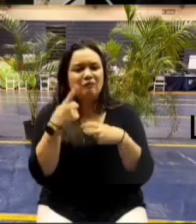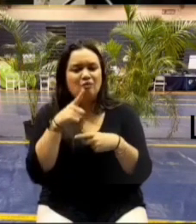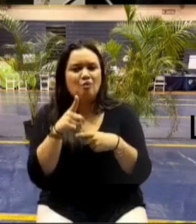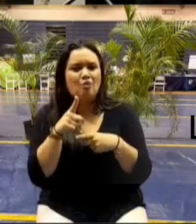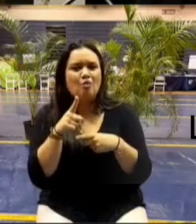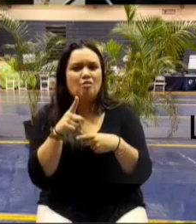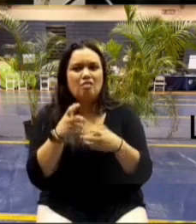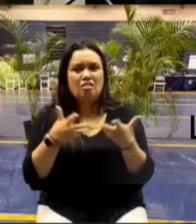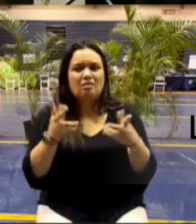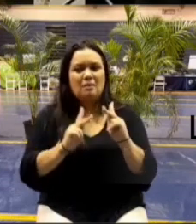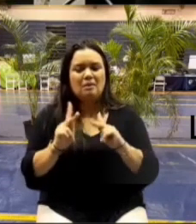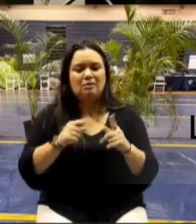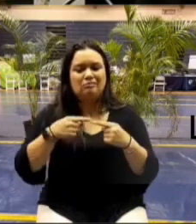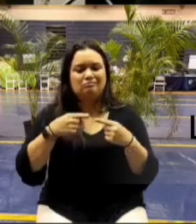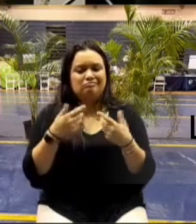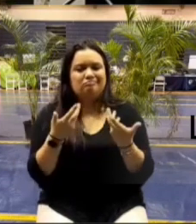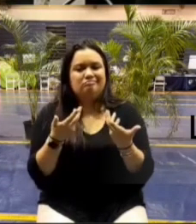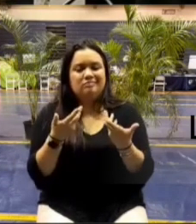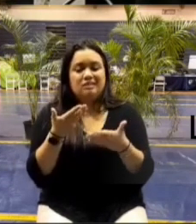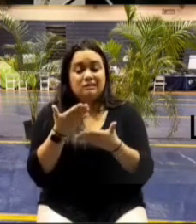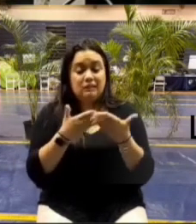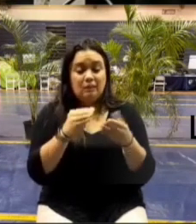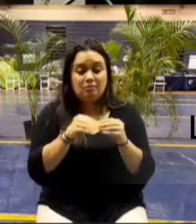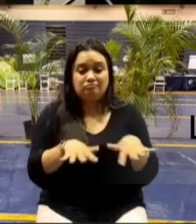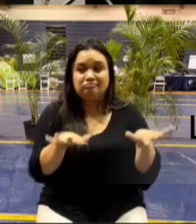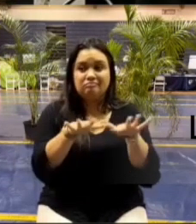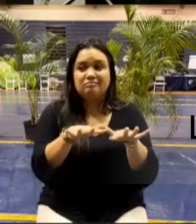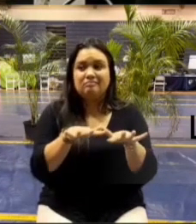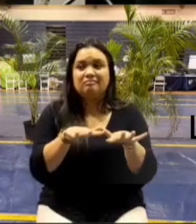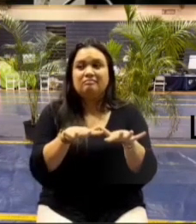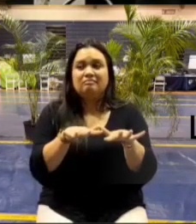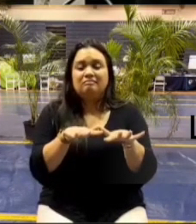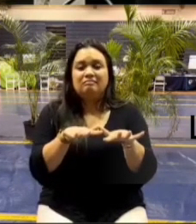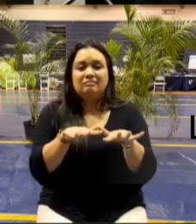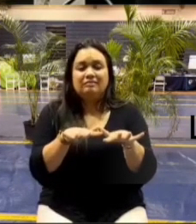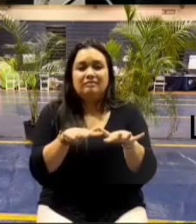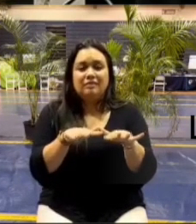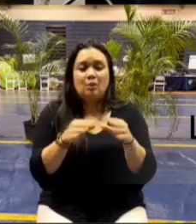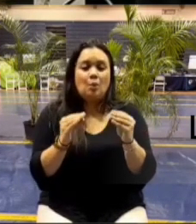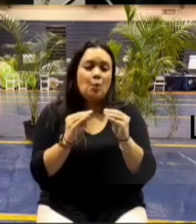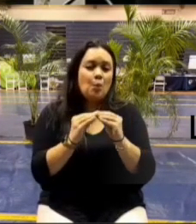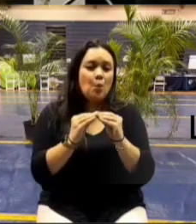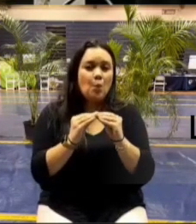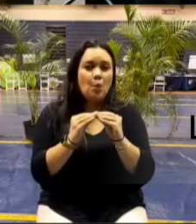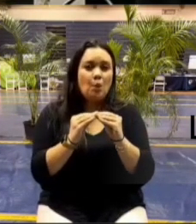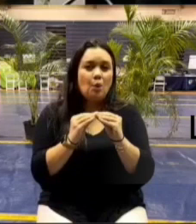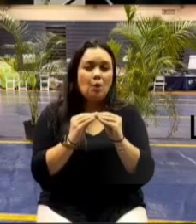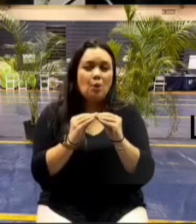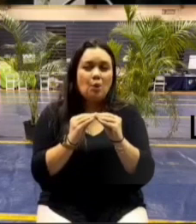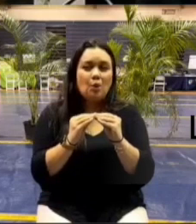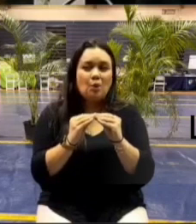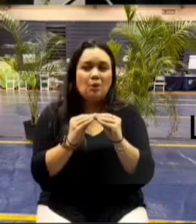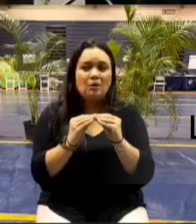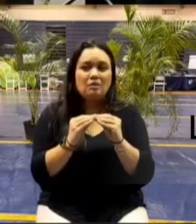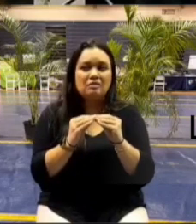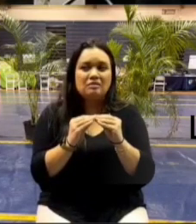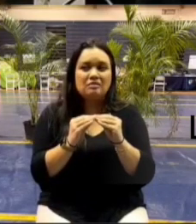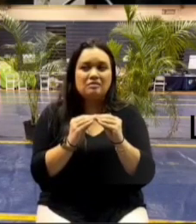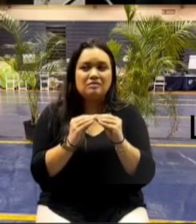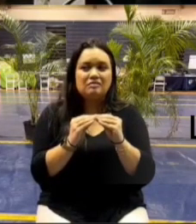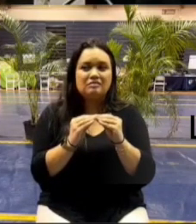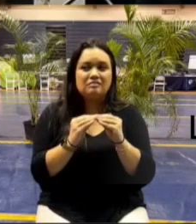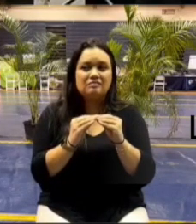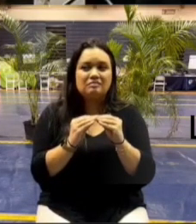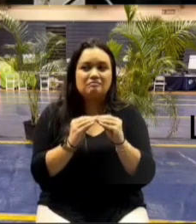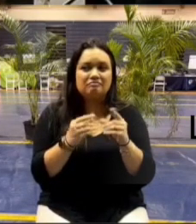people to deal with and some lots are probably more susceptible to runoff than others and some lots may not